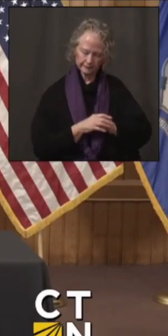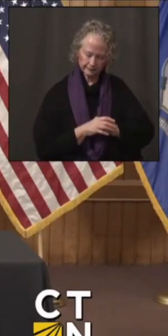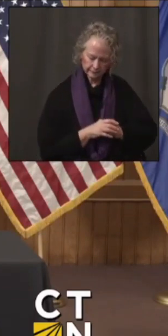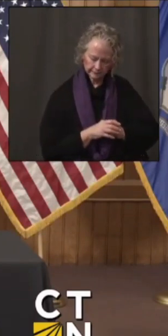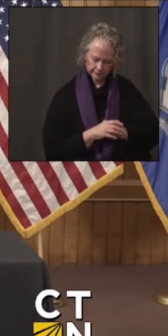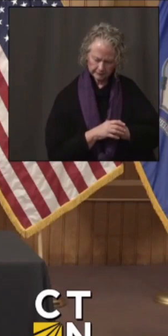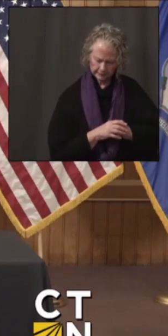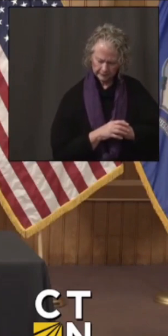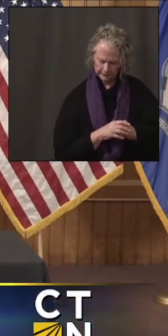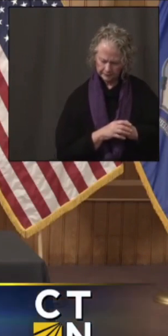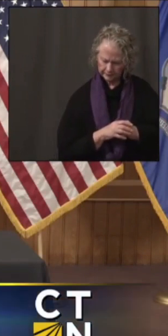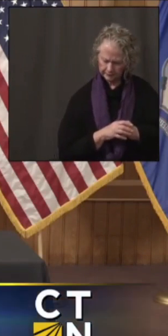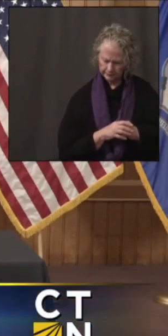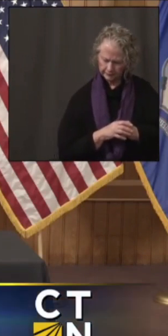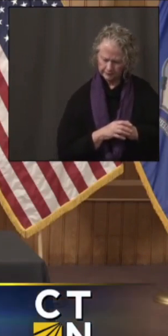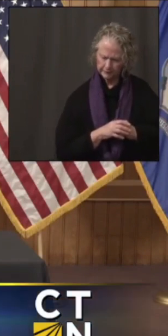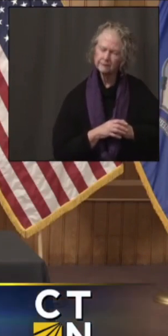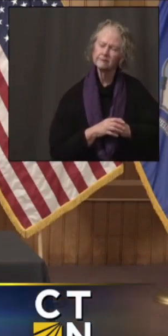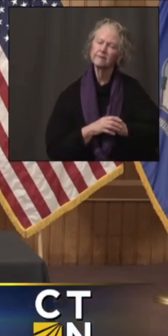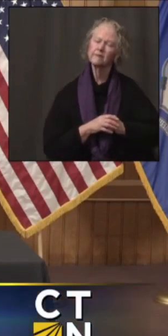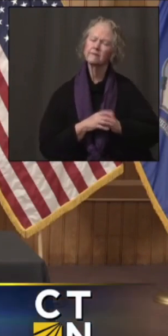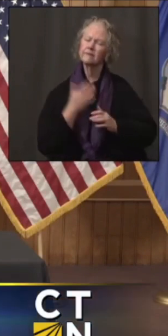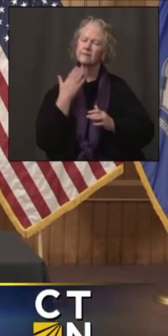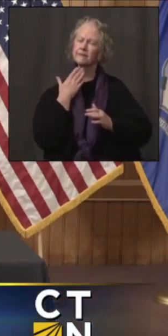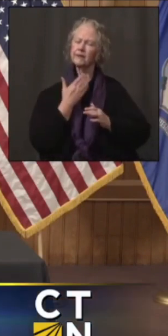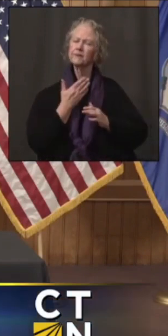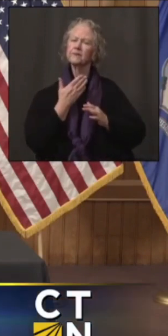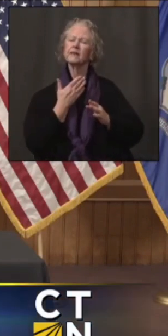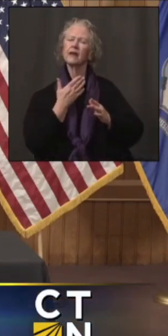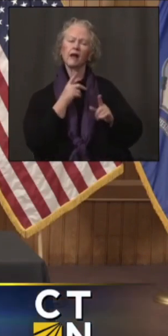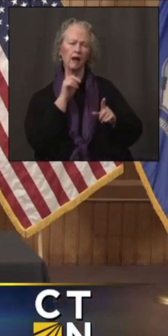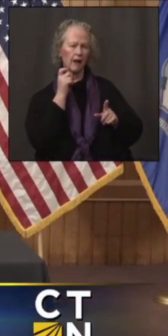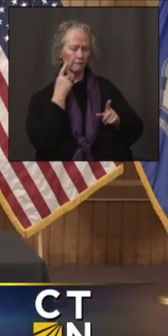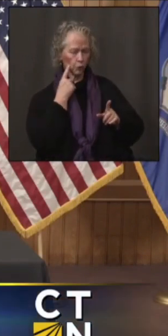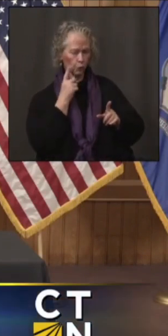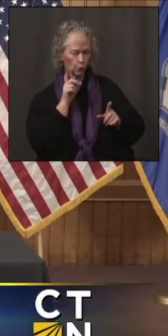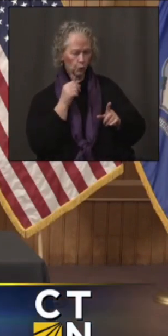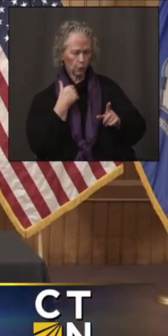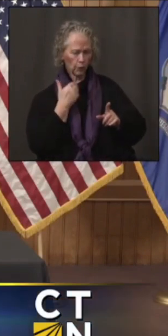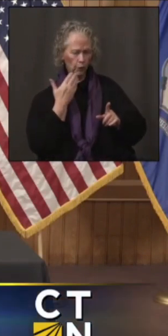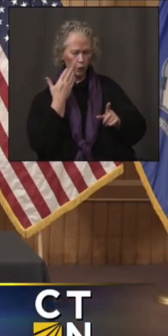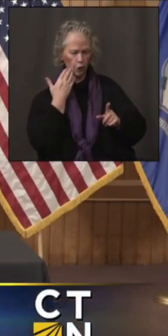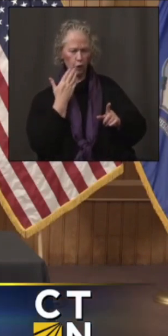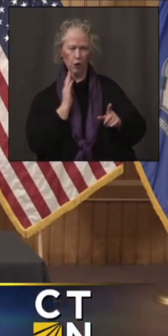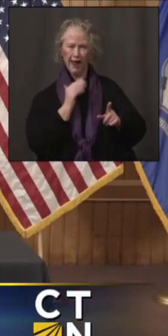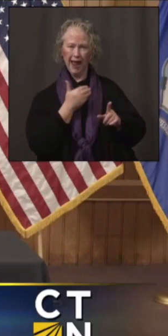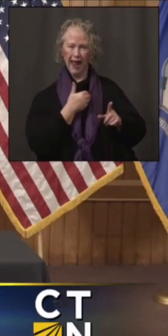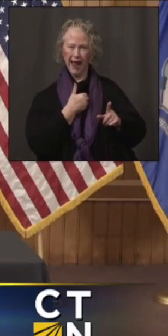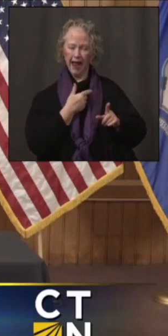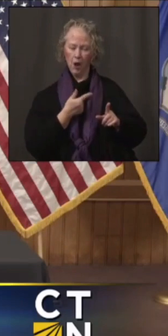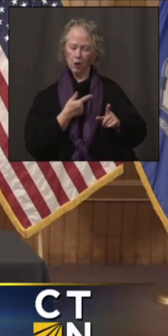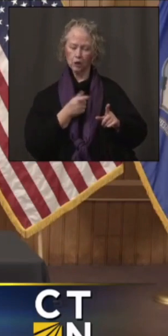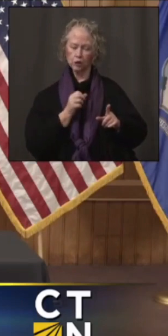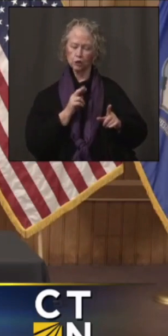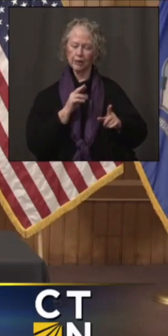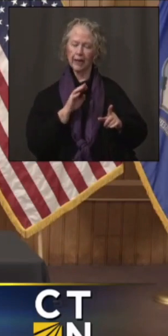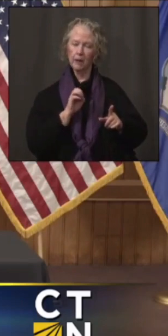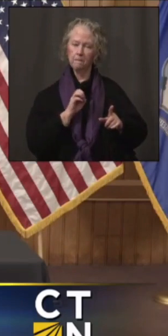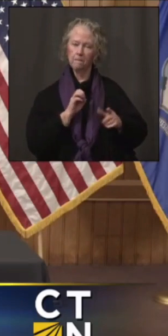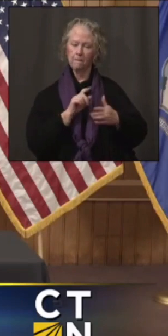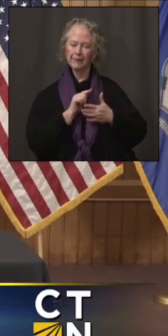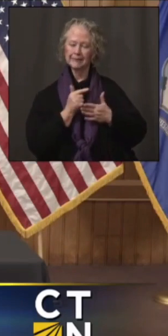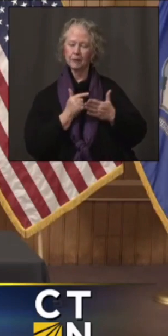Thanks, Max. Uh, governor, do we, do we know what Connecticut's genome sequencing capacity is, uh,